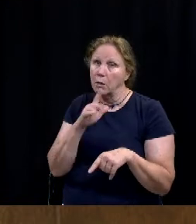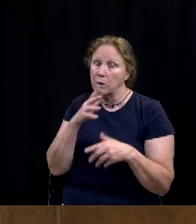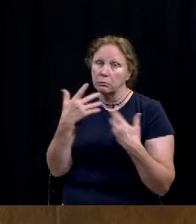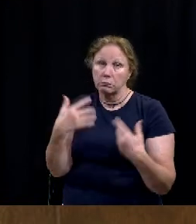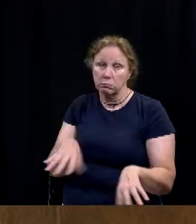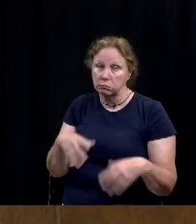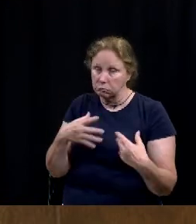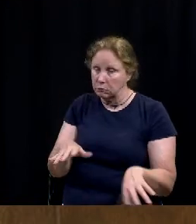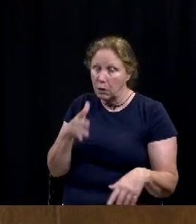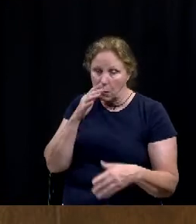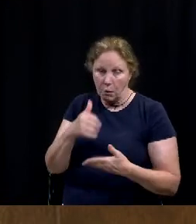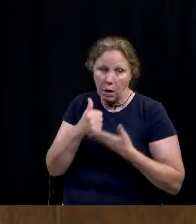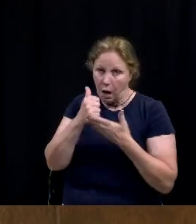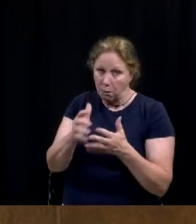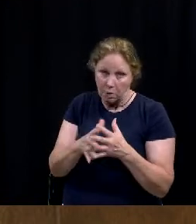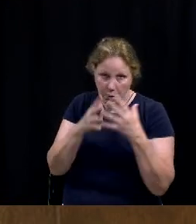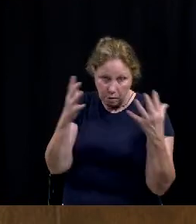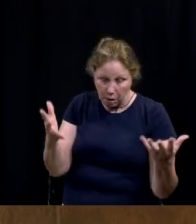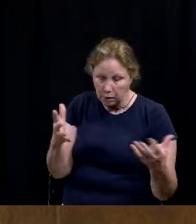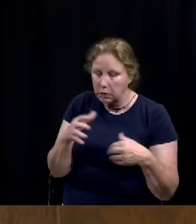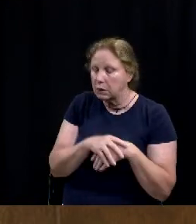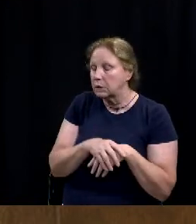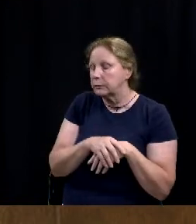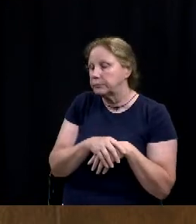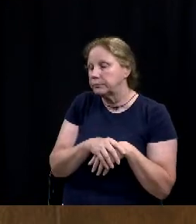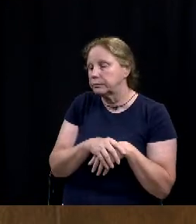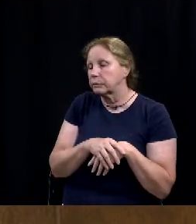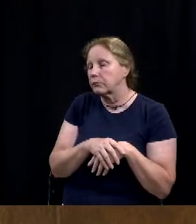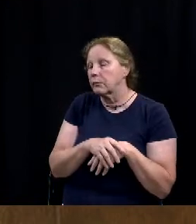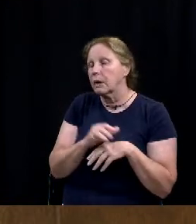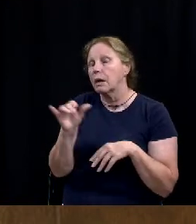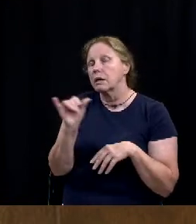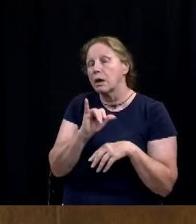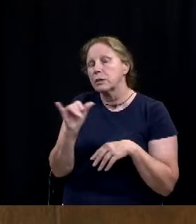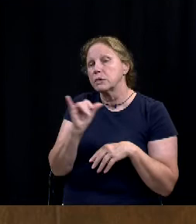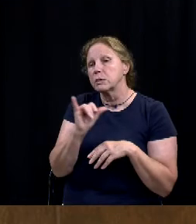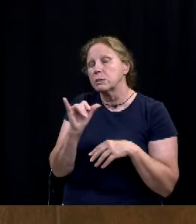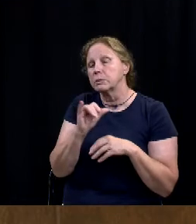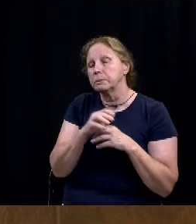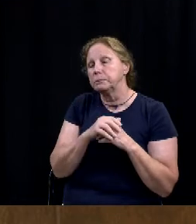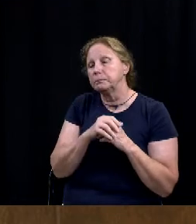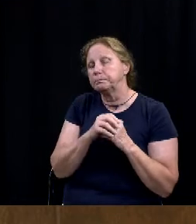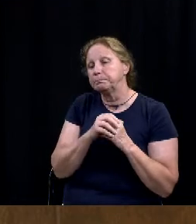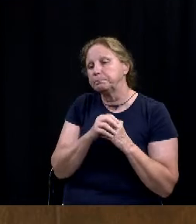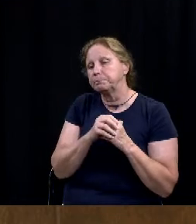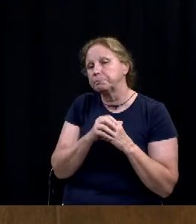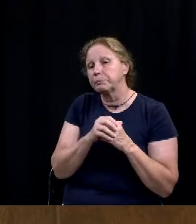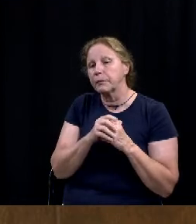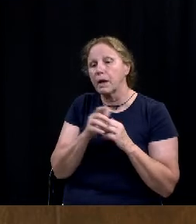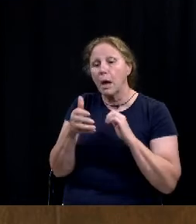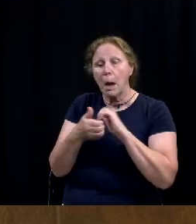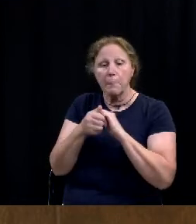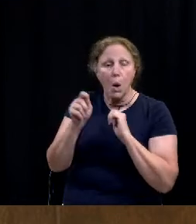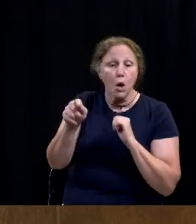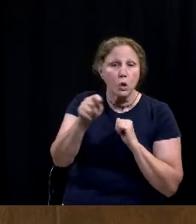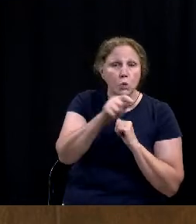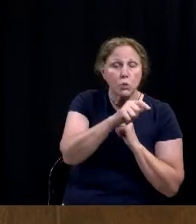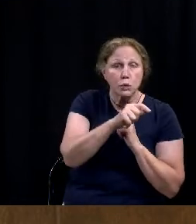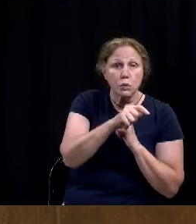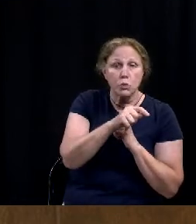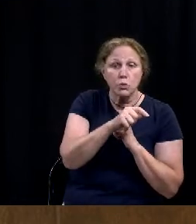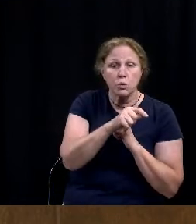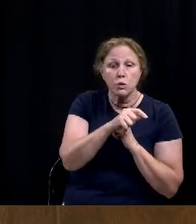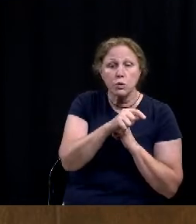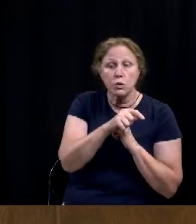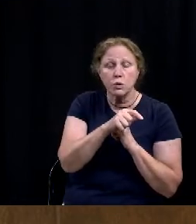um and um allow our other partners that that that that's